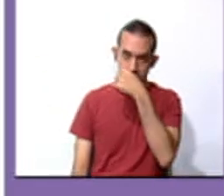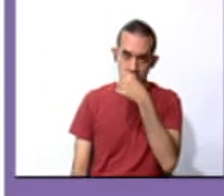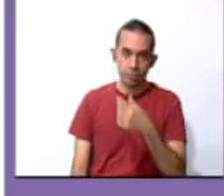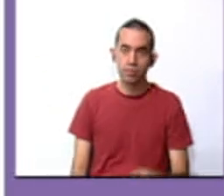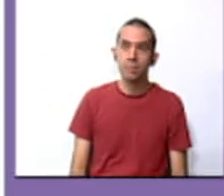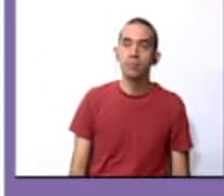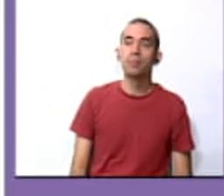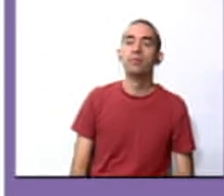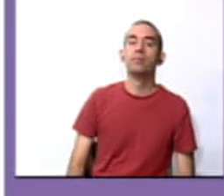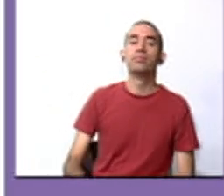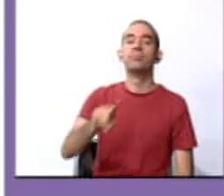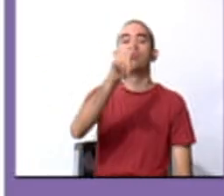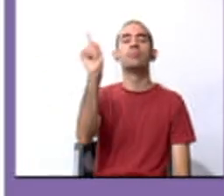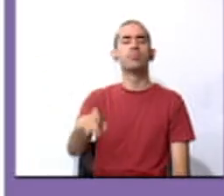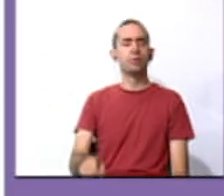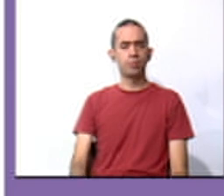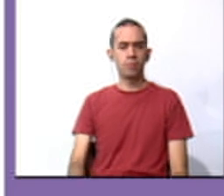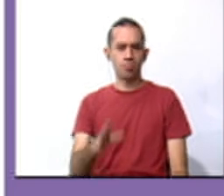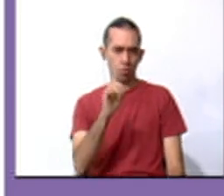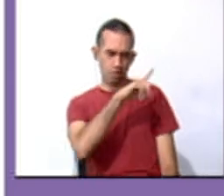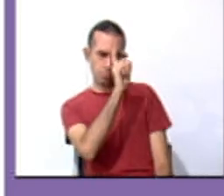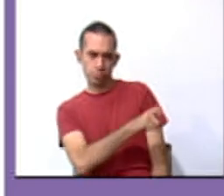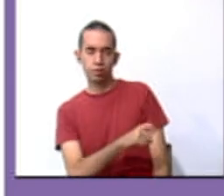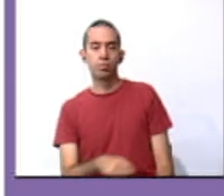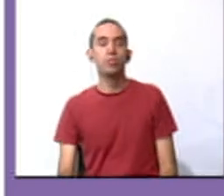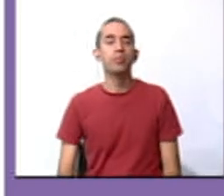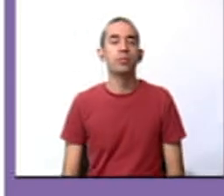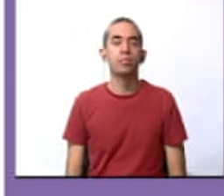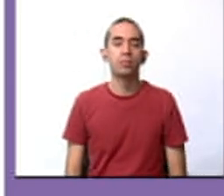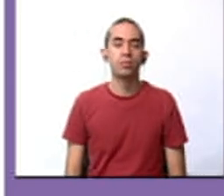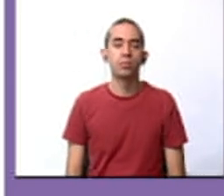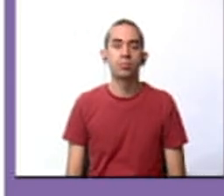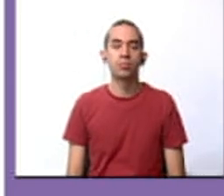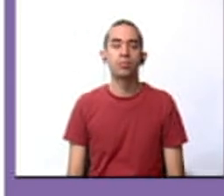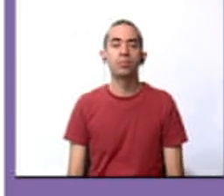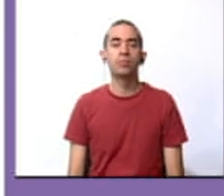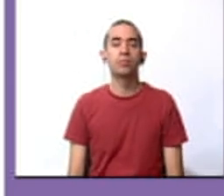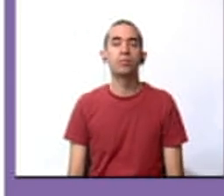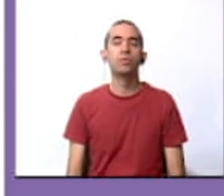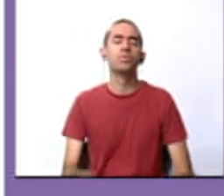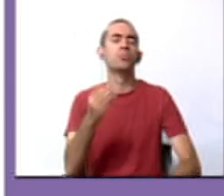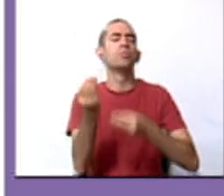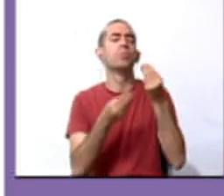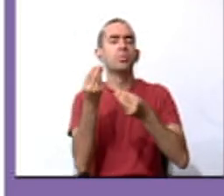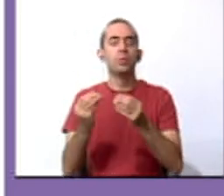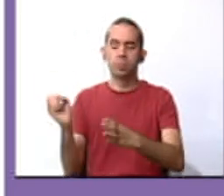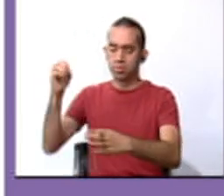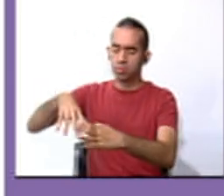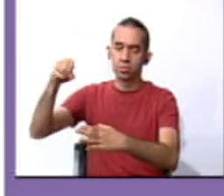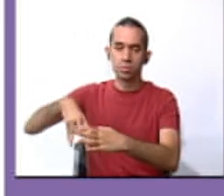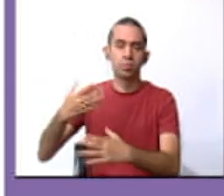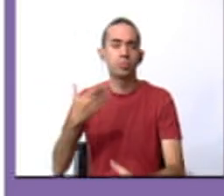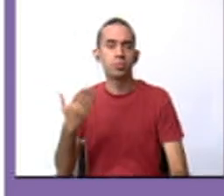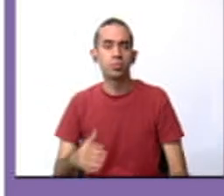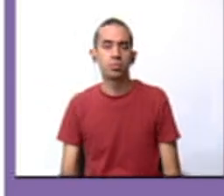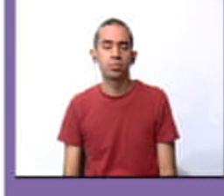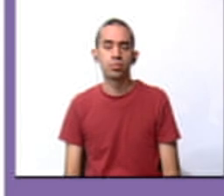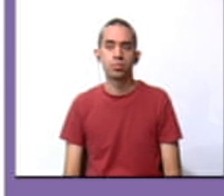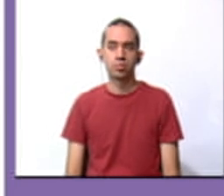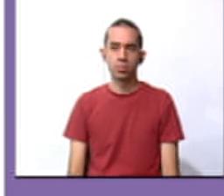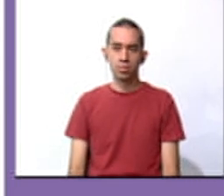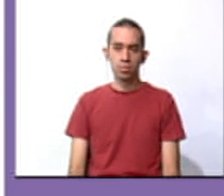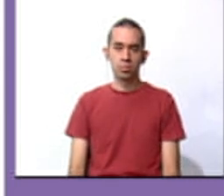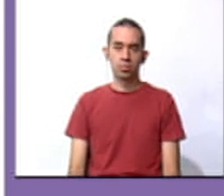Now, I have a question for you, Daniela, and your classmates at home. What should you include in the